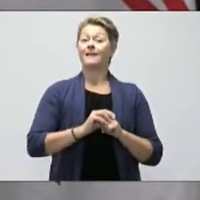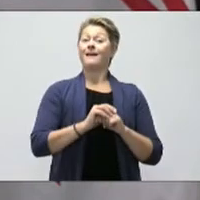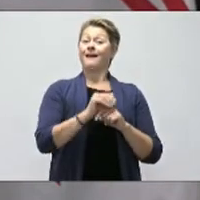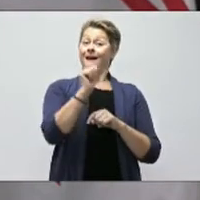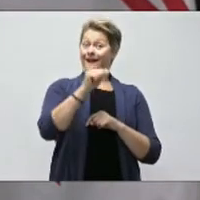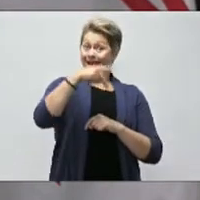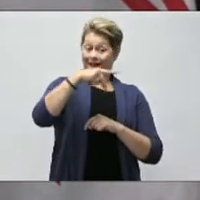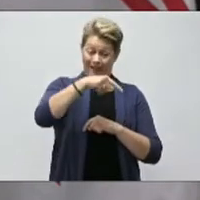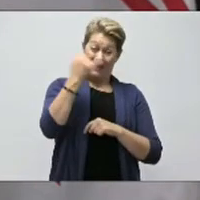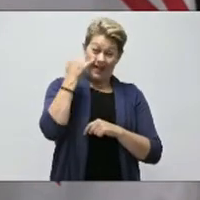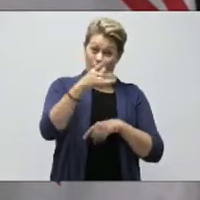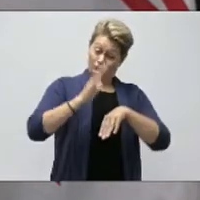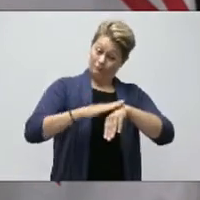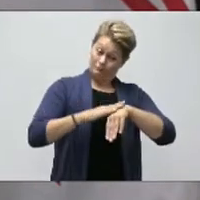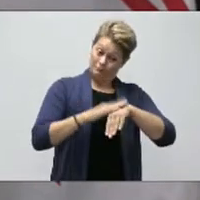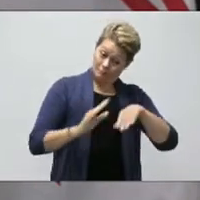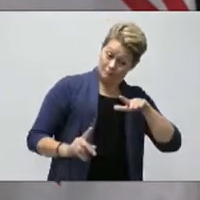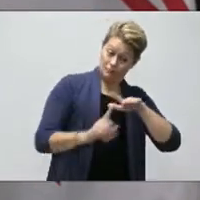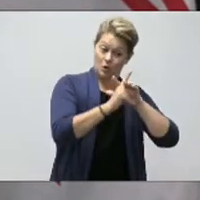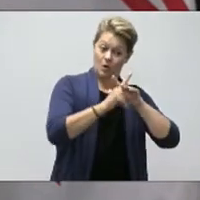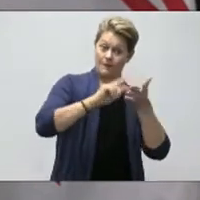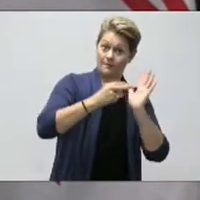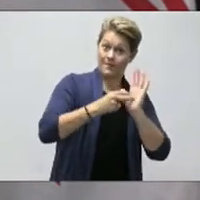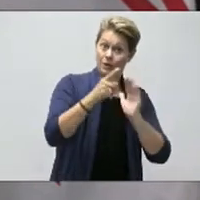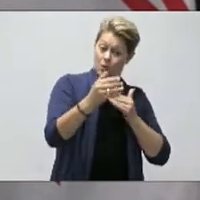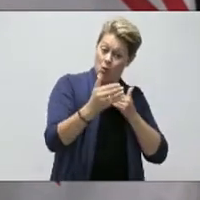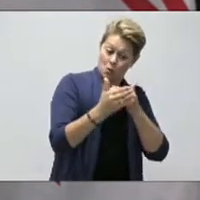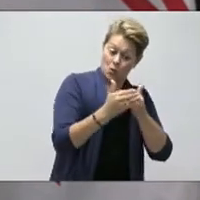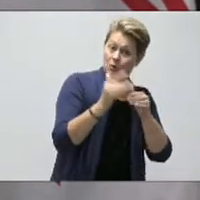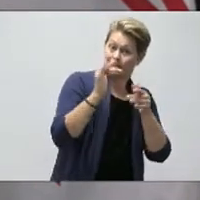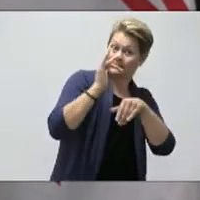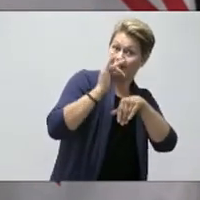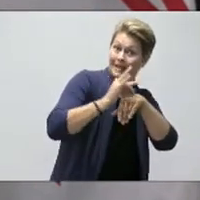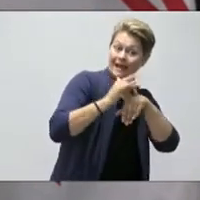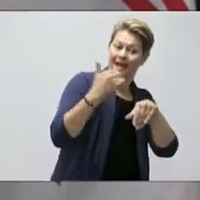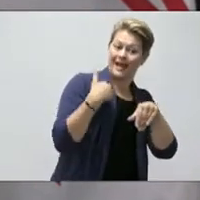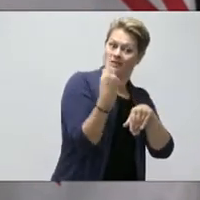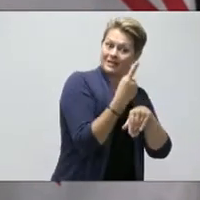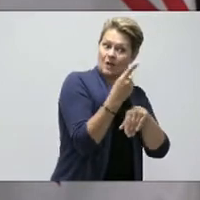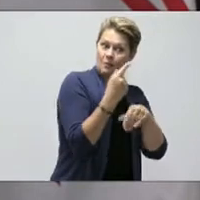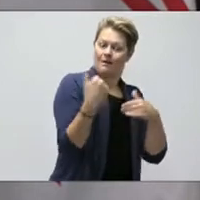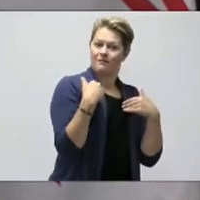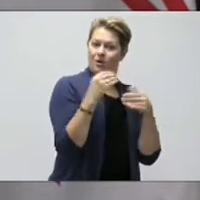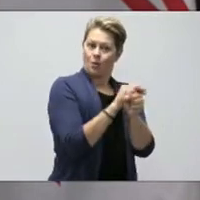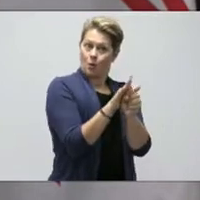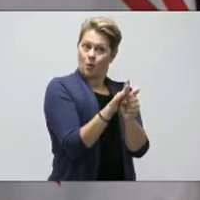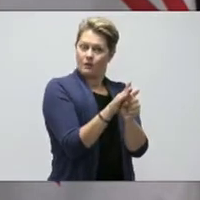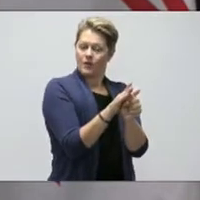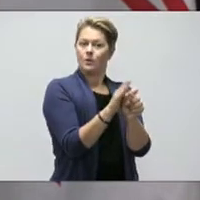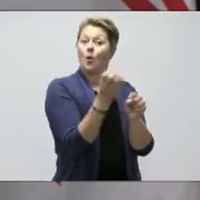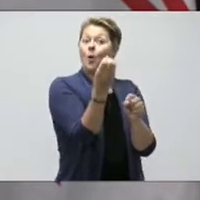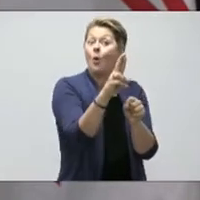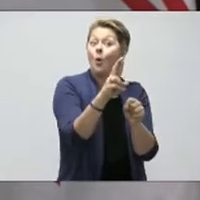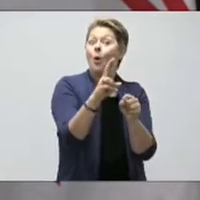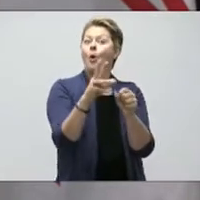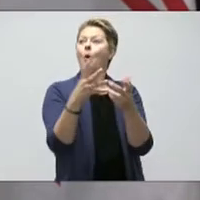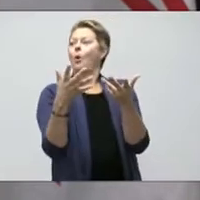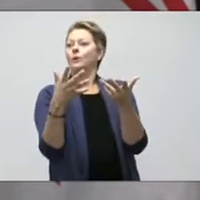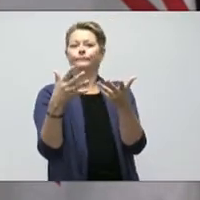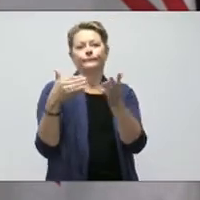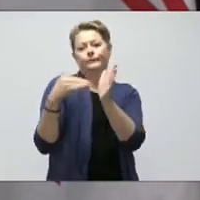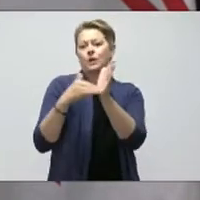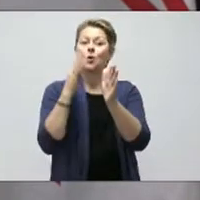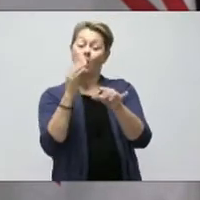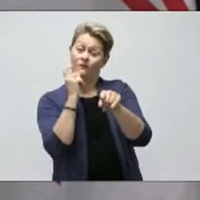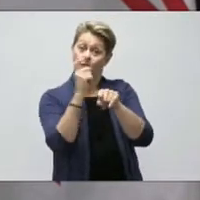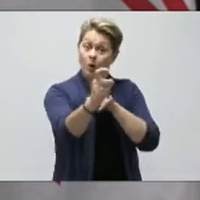necessarily mean that you are a close contact to a case or that you will receive a phone call from public health officials. It simply means that